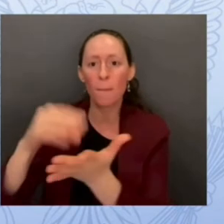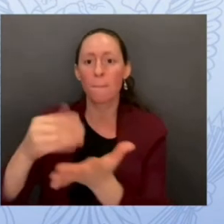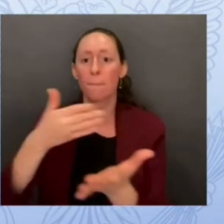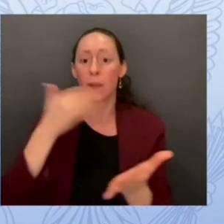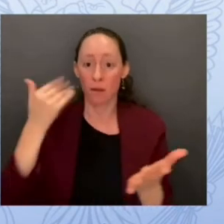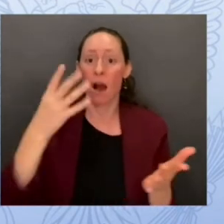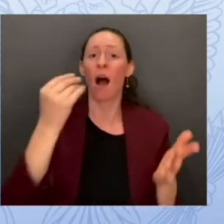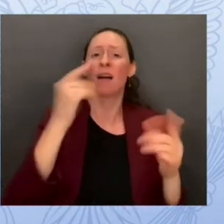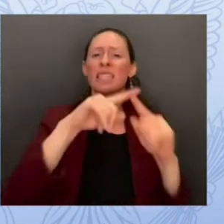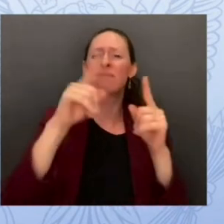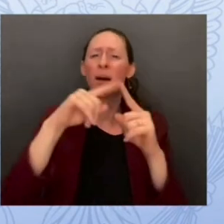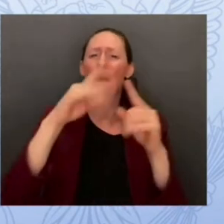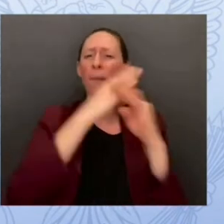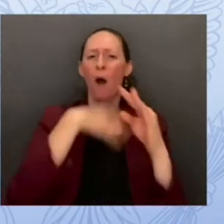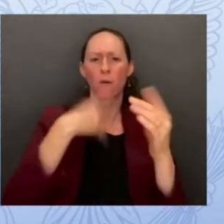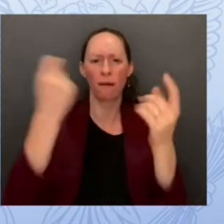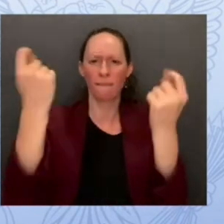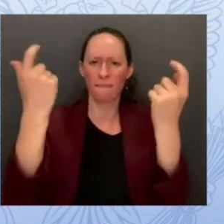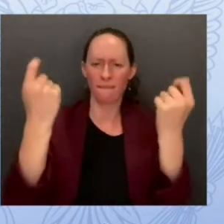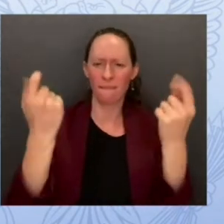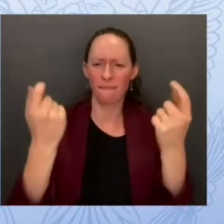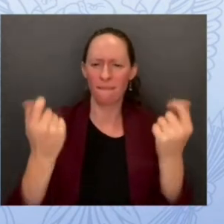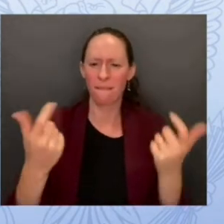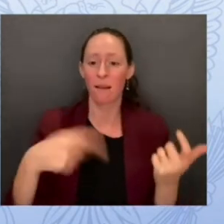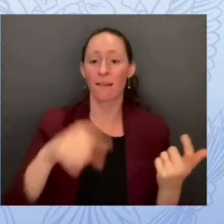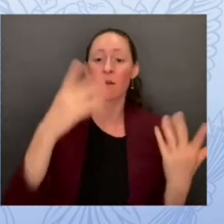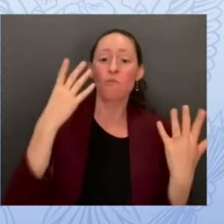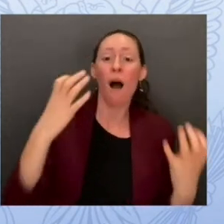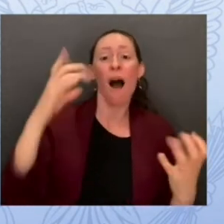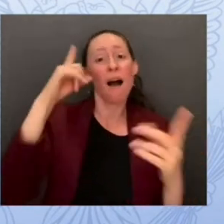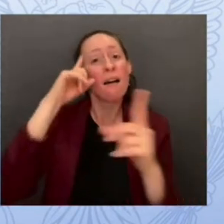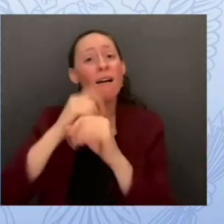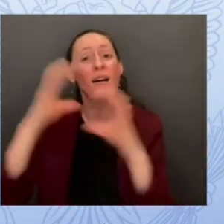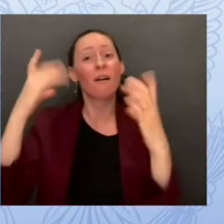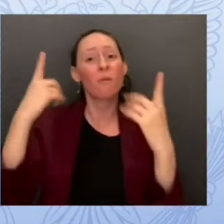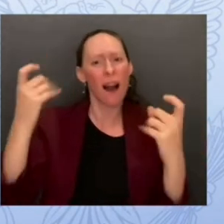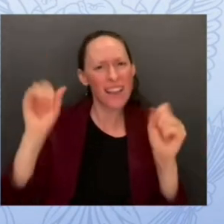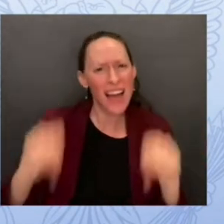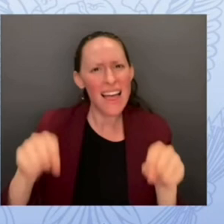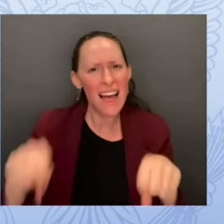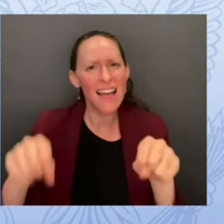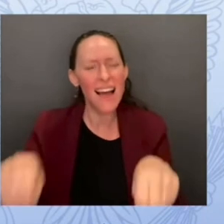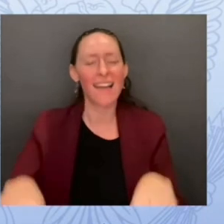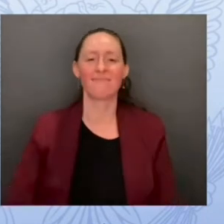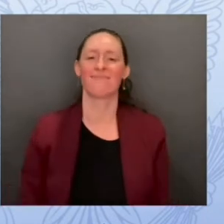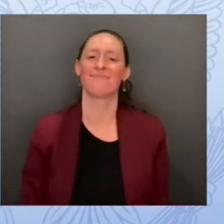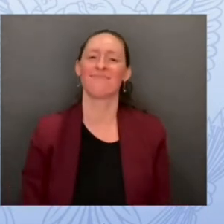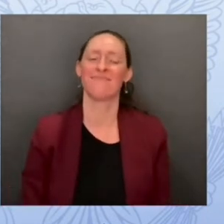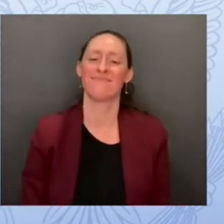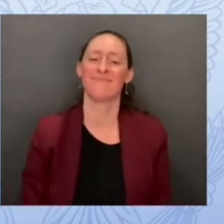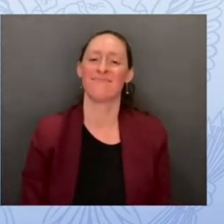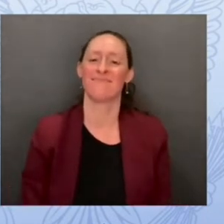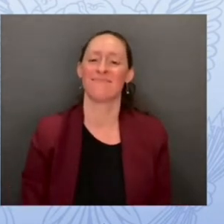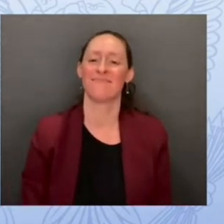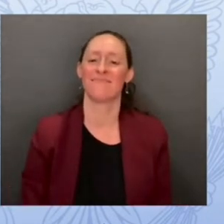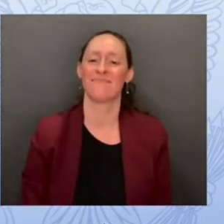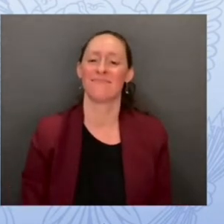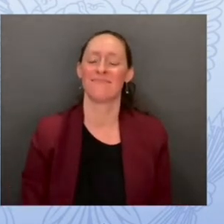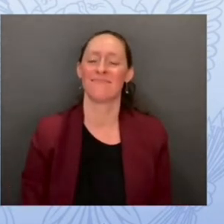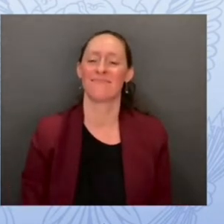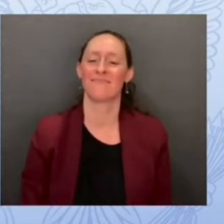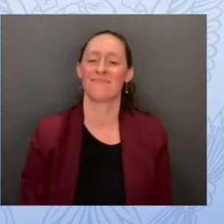even dreamed possible and so as we do this important work the foundation for that is security and privacy